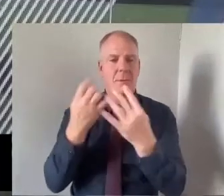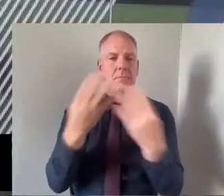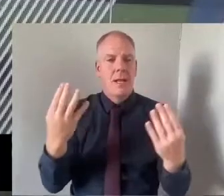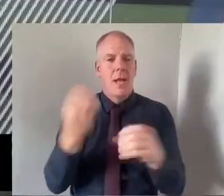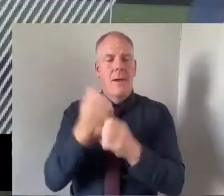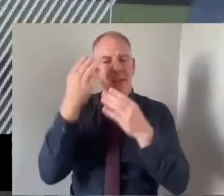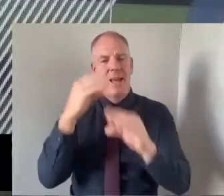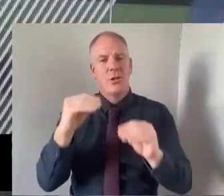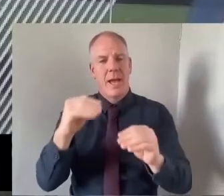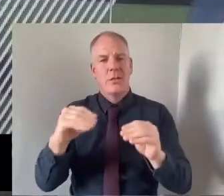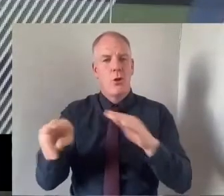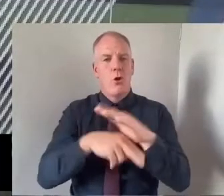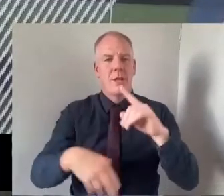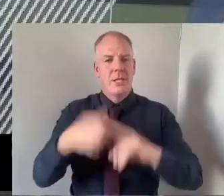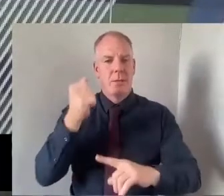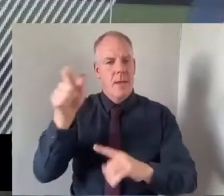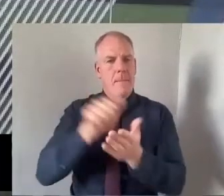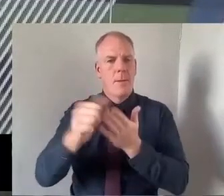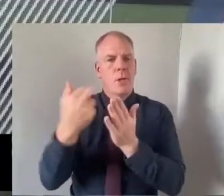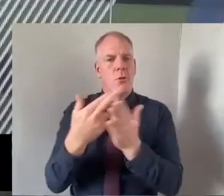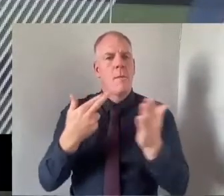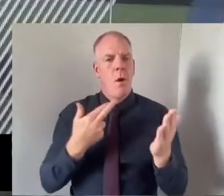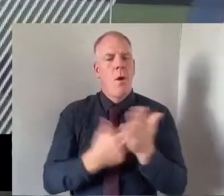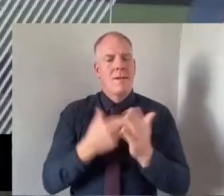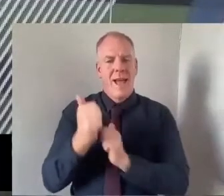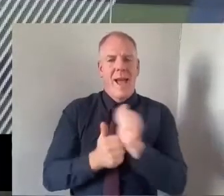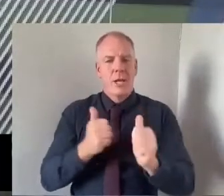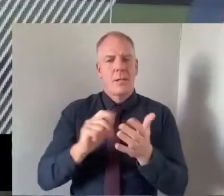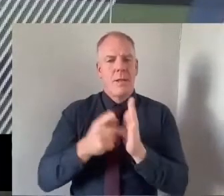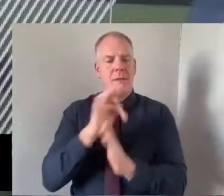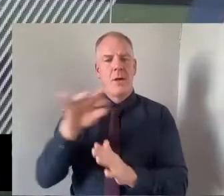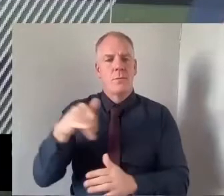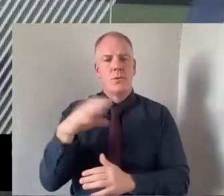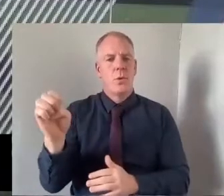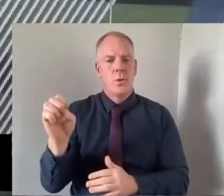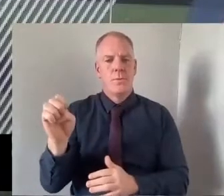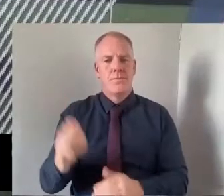Underachievement and they published their report and their action plan in June 2021.